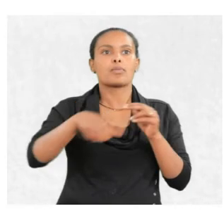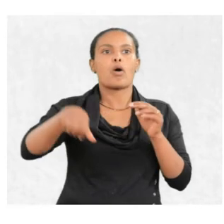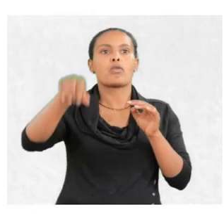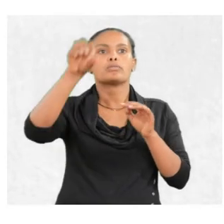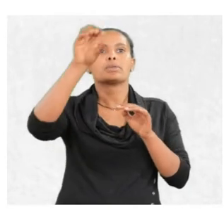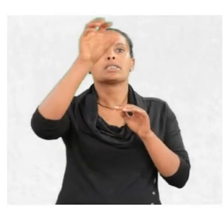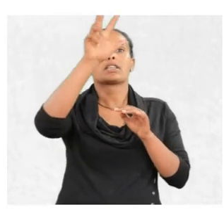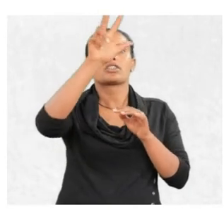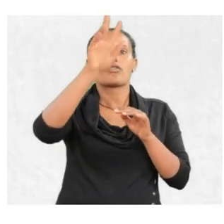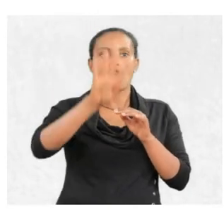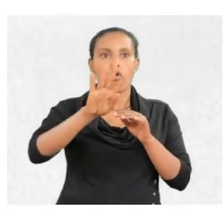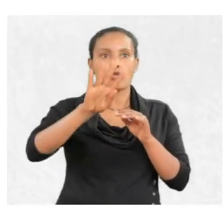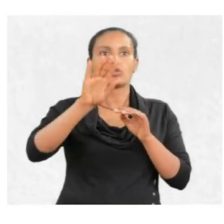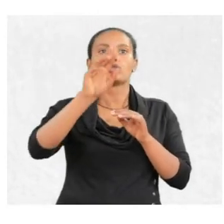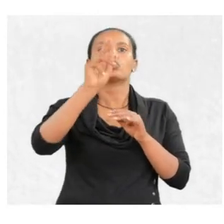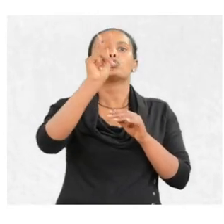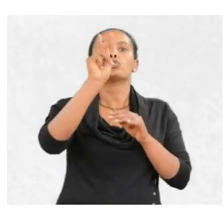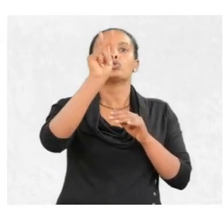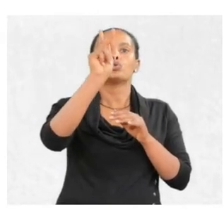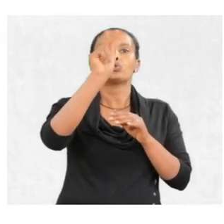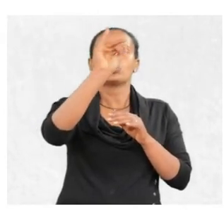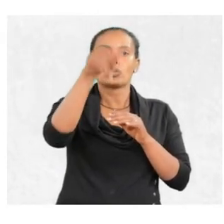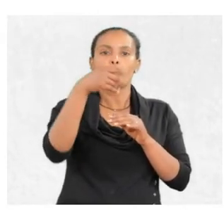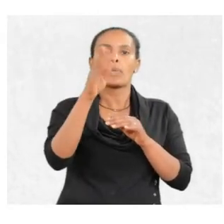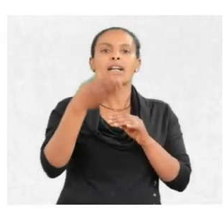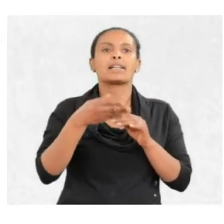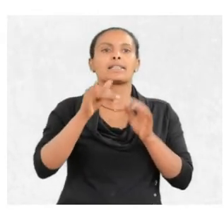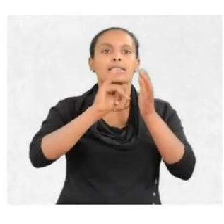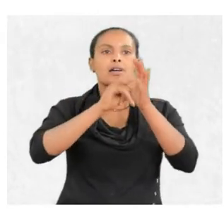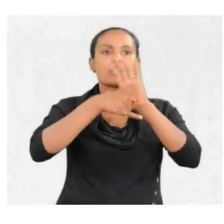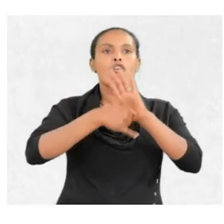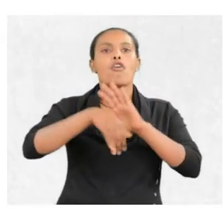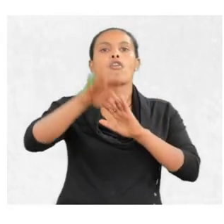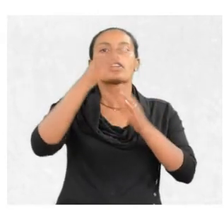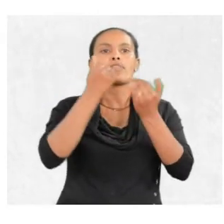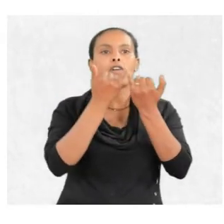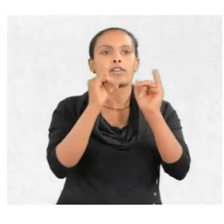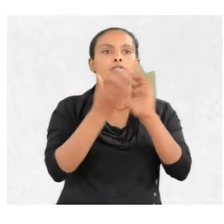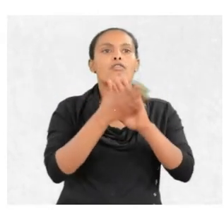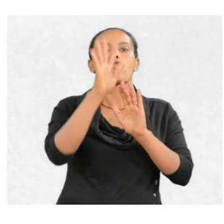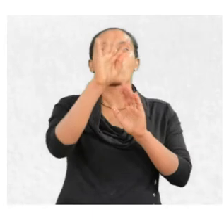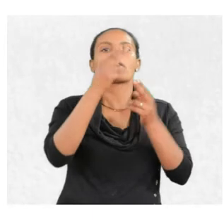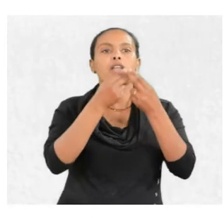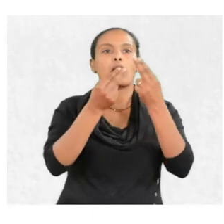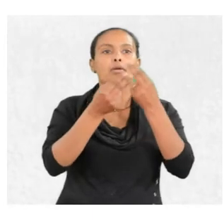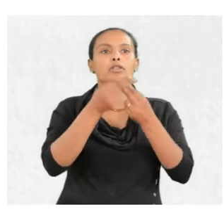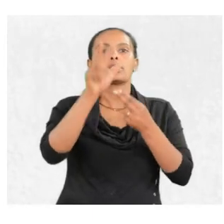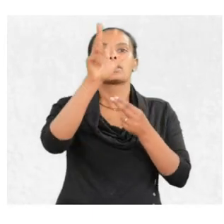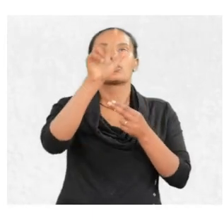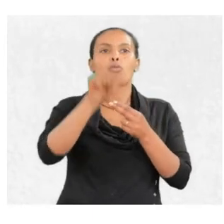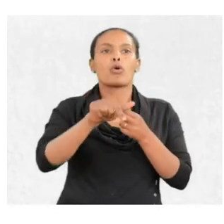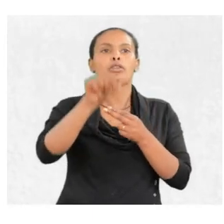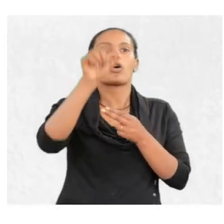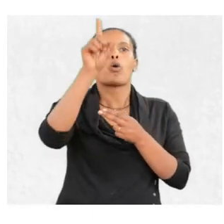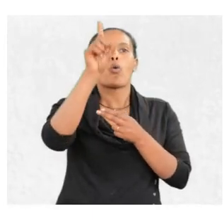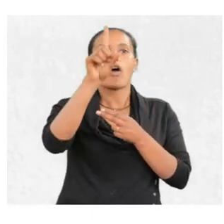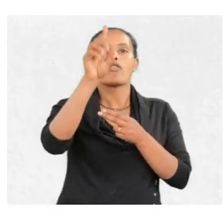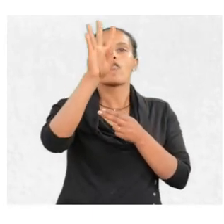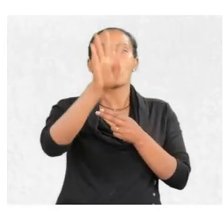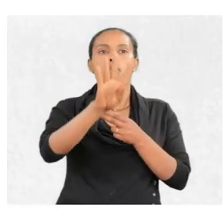joule second divided by 4 times pi is 3.14